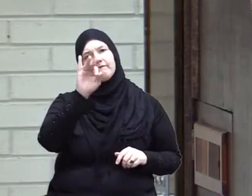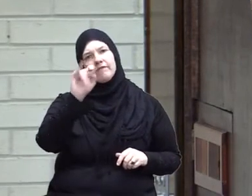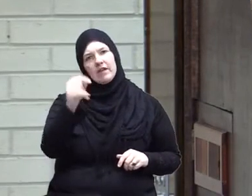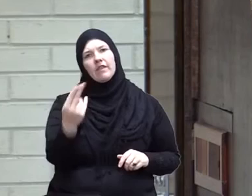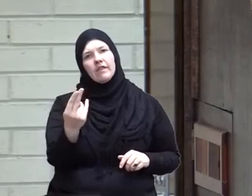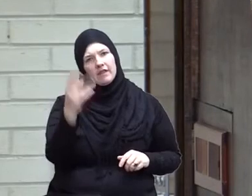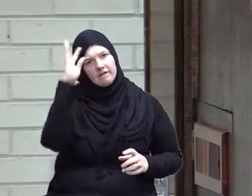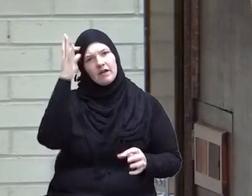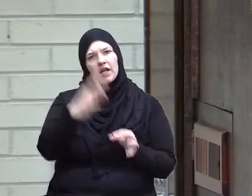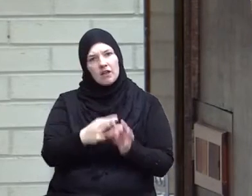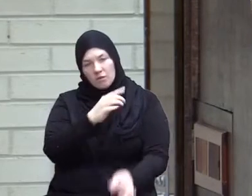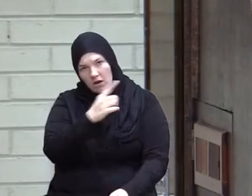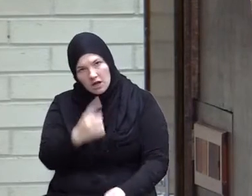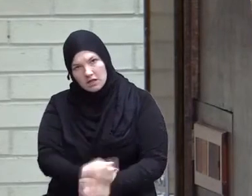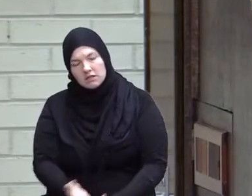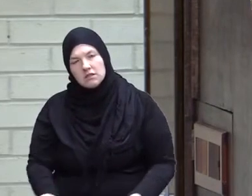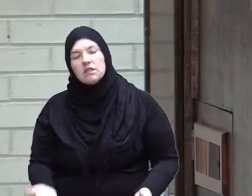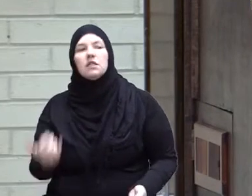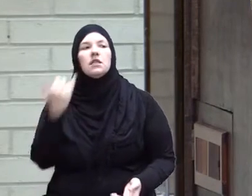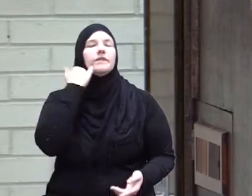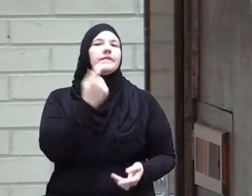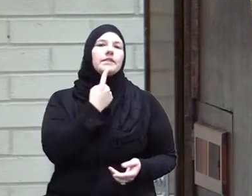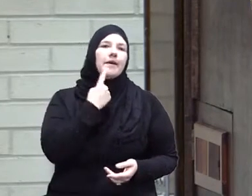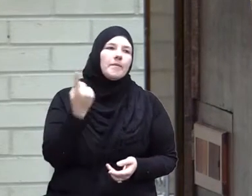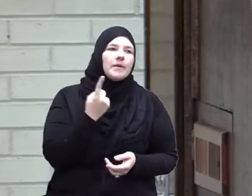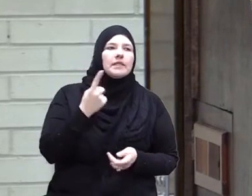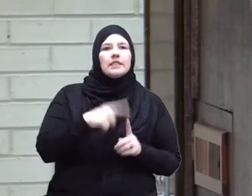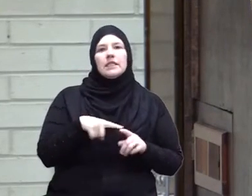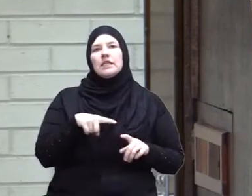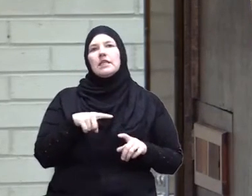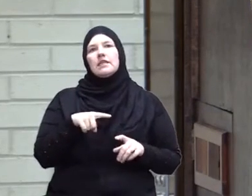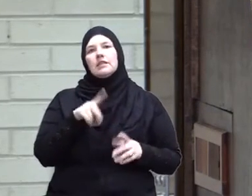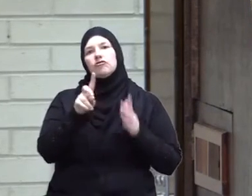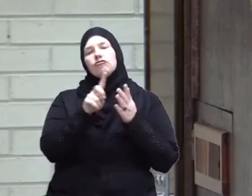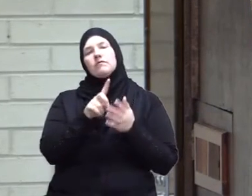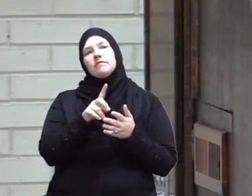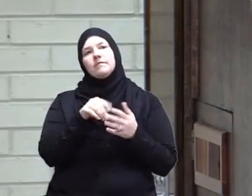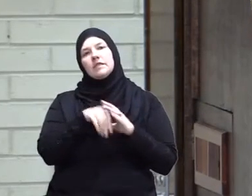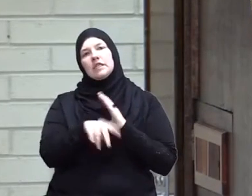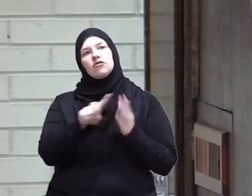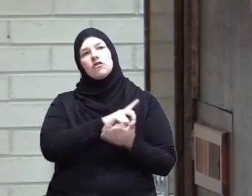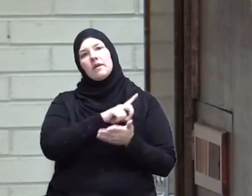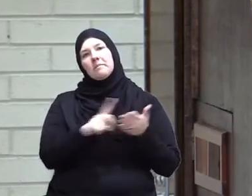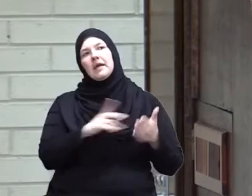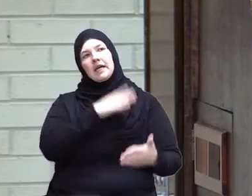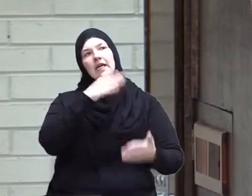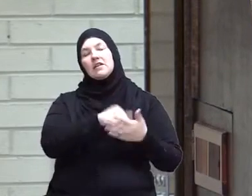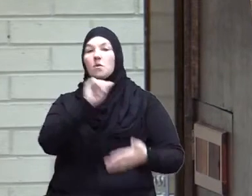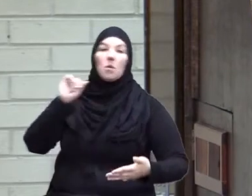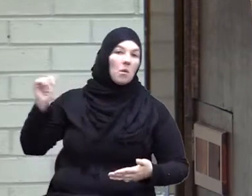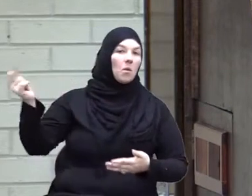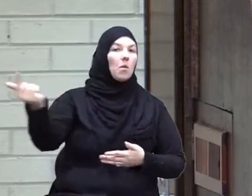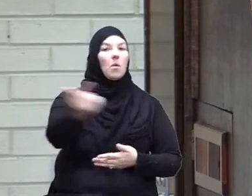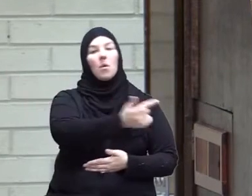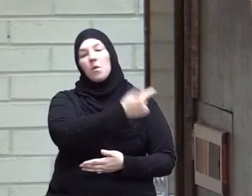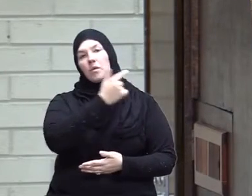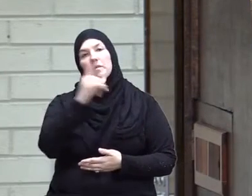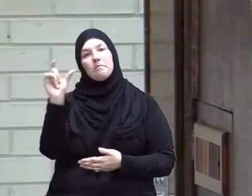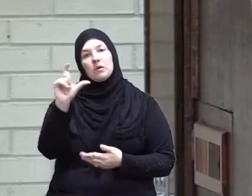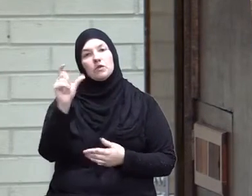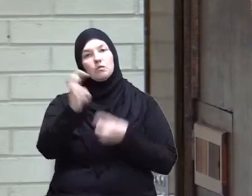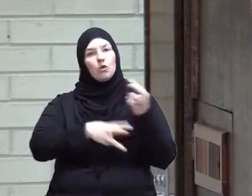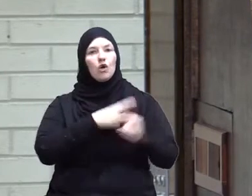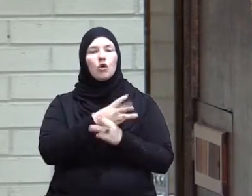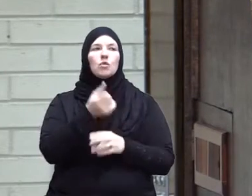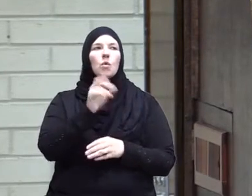right? so if somebody is indiscriminately attacking all the Muslim world or much of it